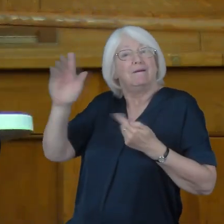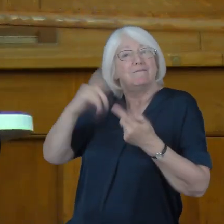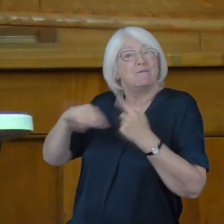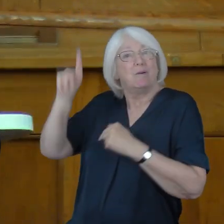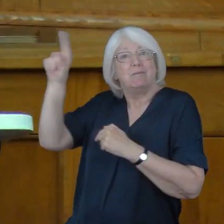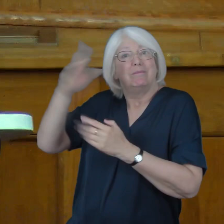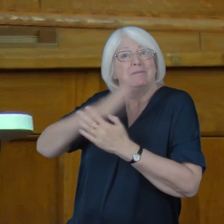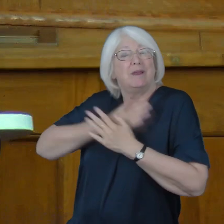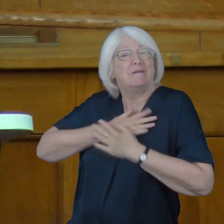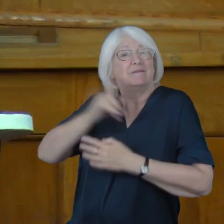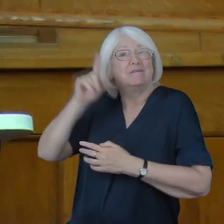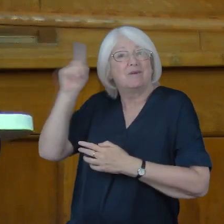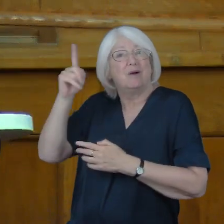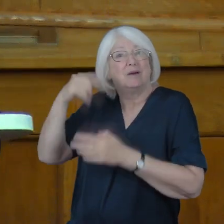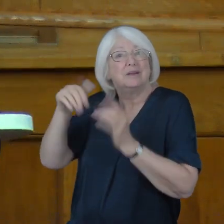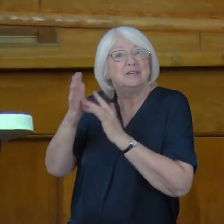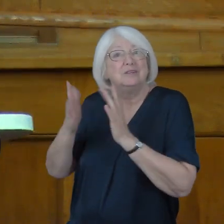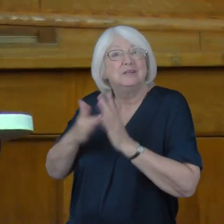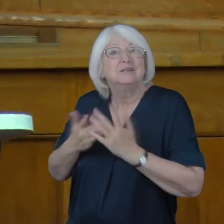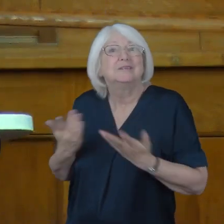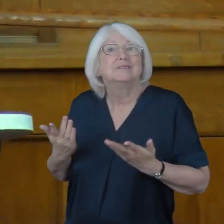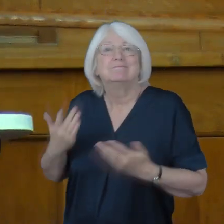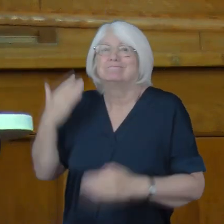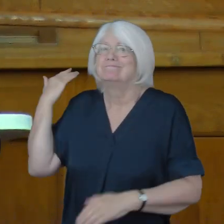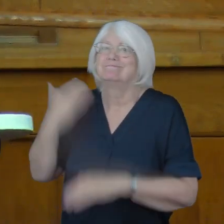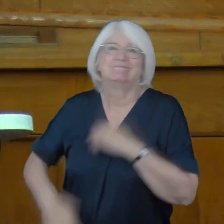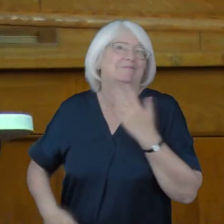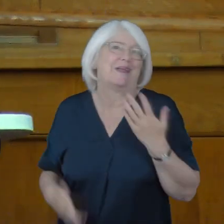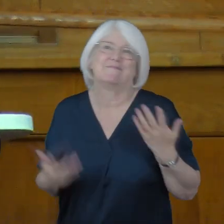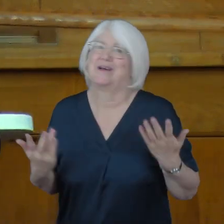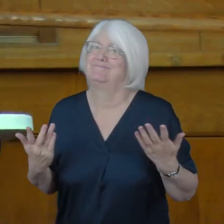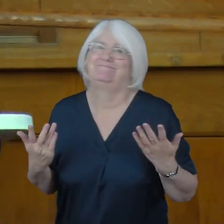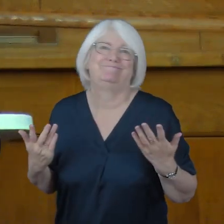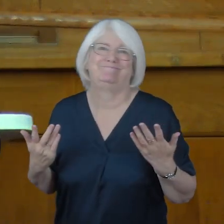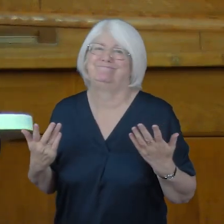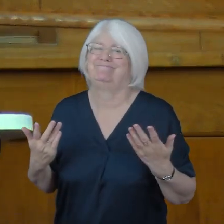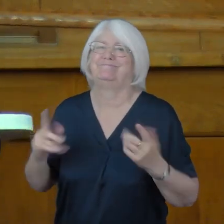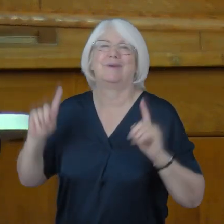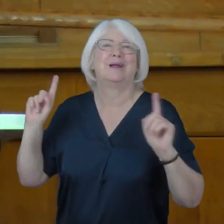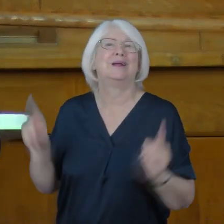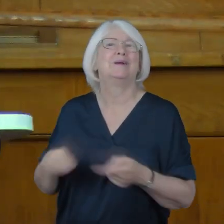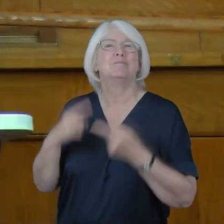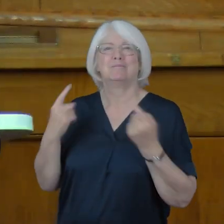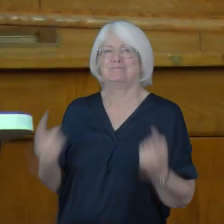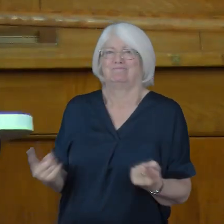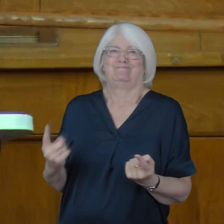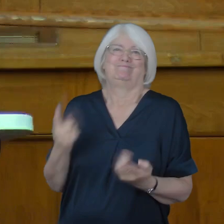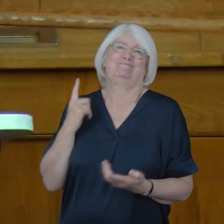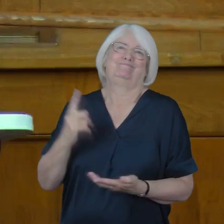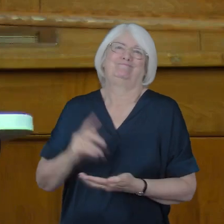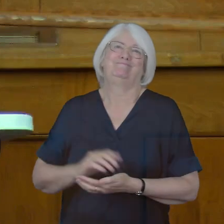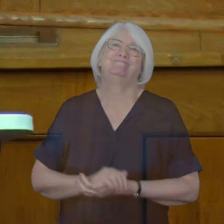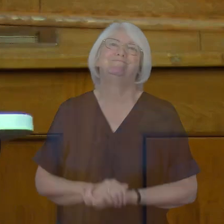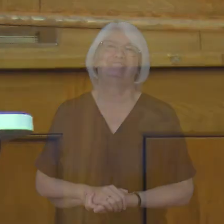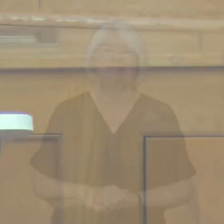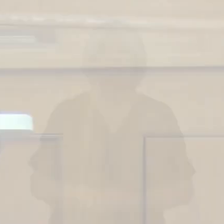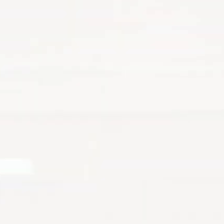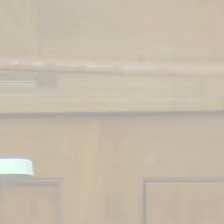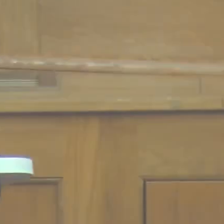us from the love of God in Christ Jesus our Lord.